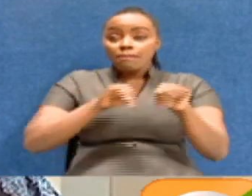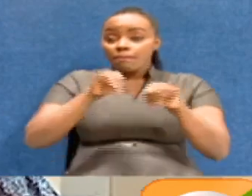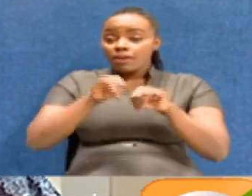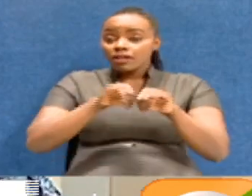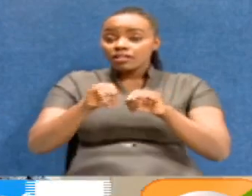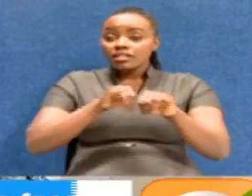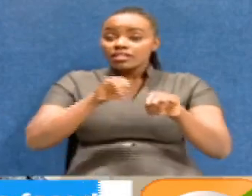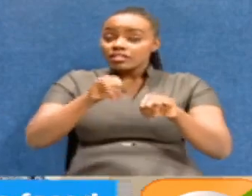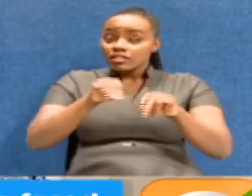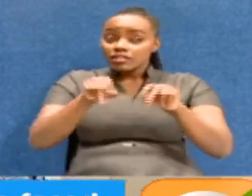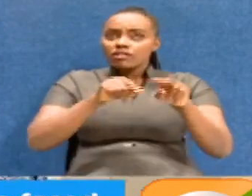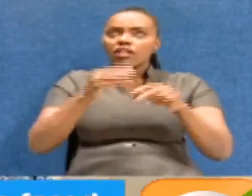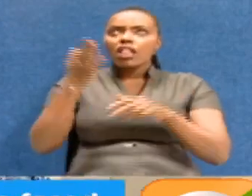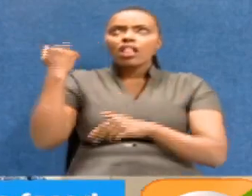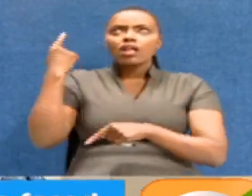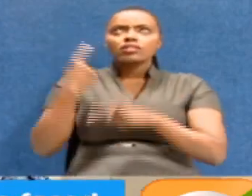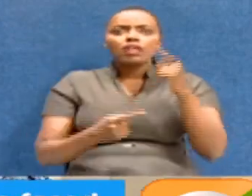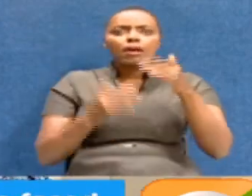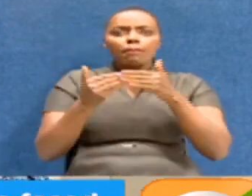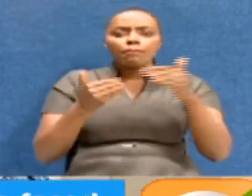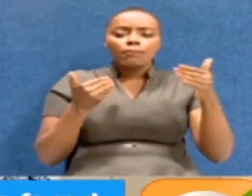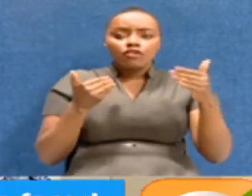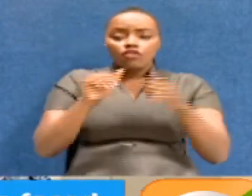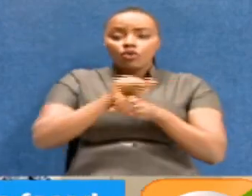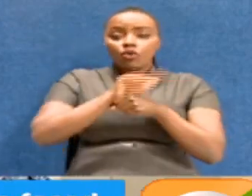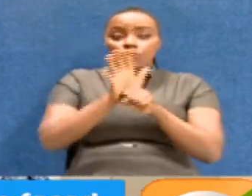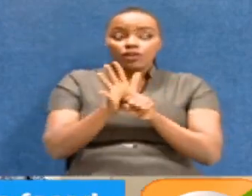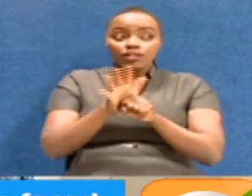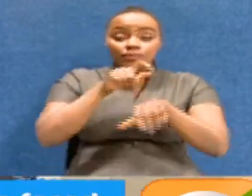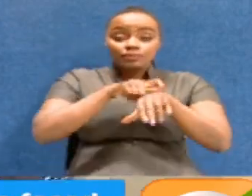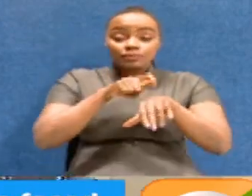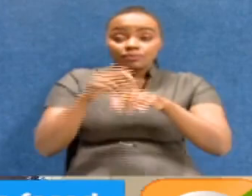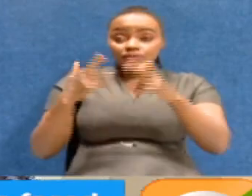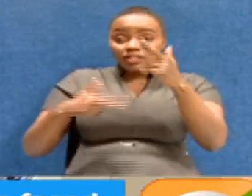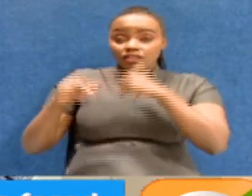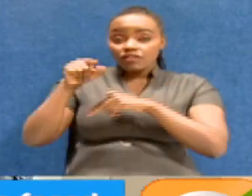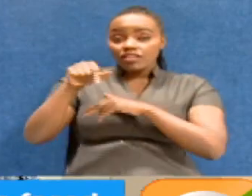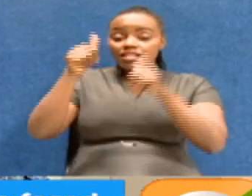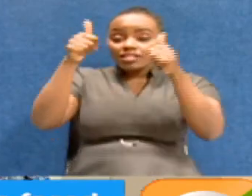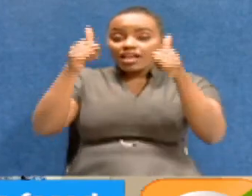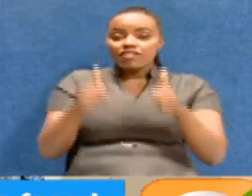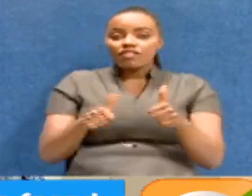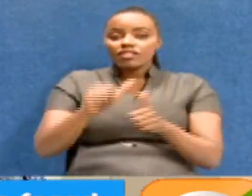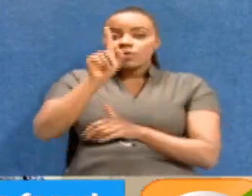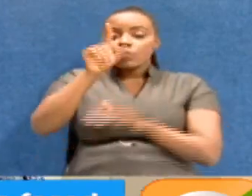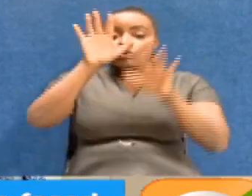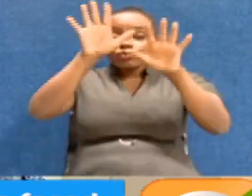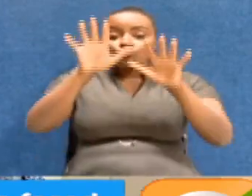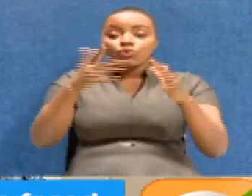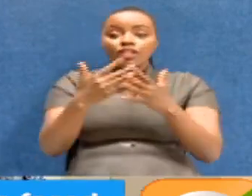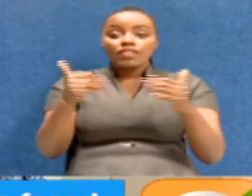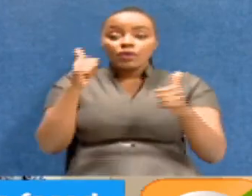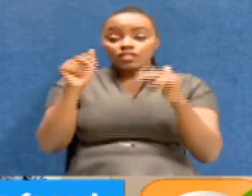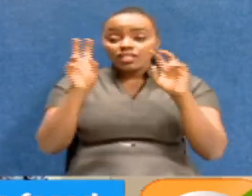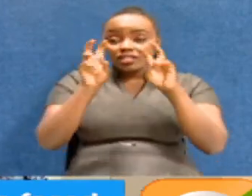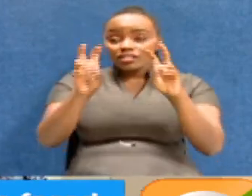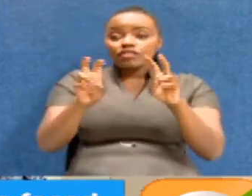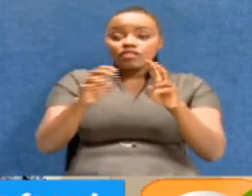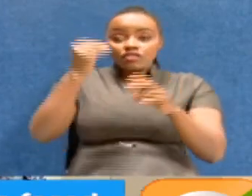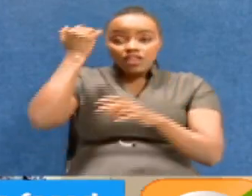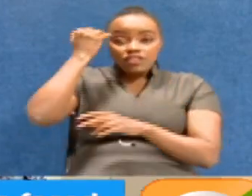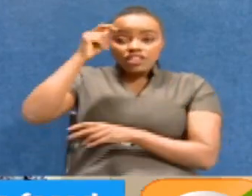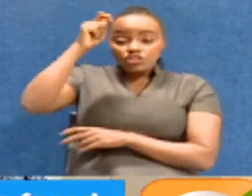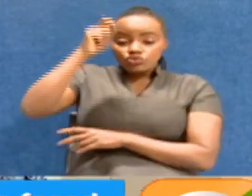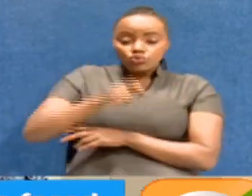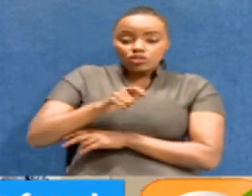within the judiciary sometime last year before COVID. And when I reviewed that particular advert, one of the key things that I noted, the judiciary was